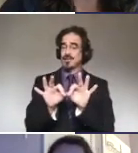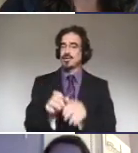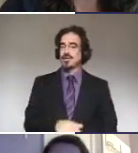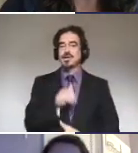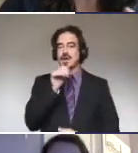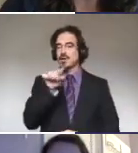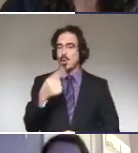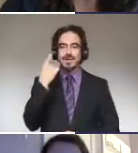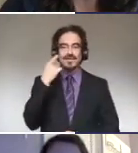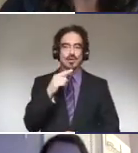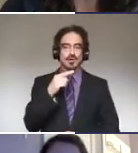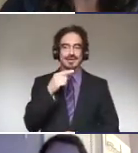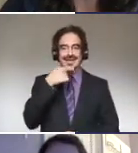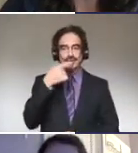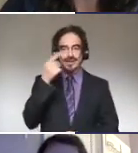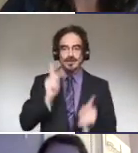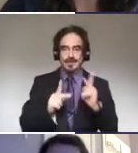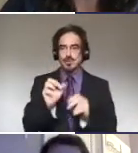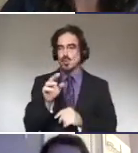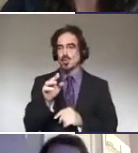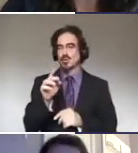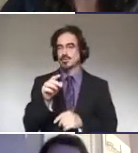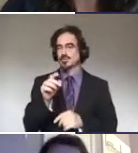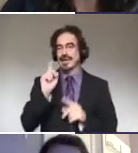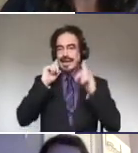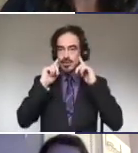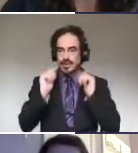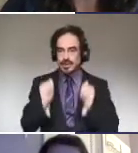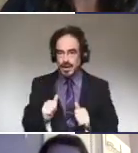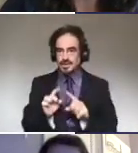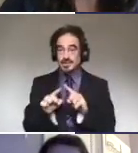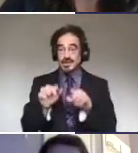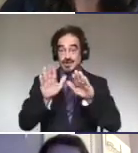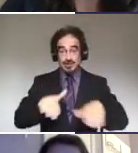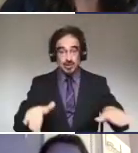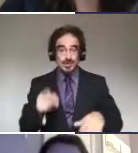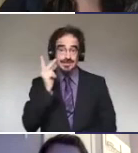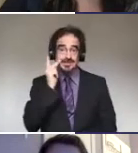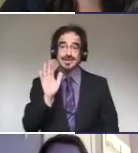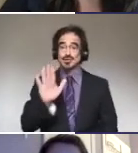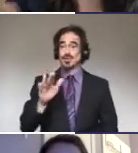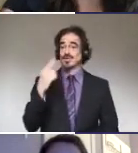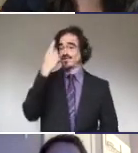hearing people. mean, those who have hearing losses, children being able to see your face and your smile.